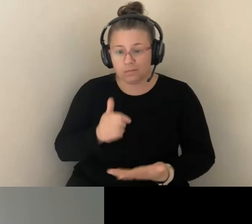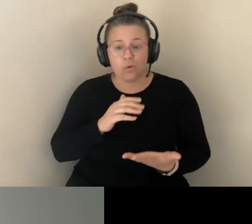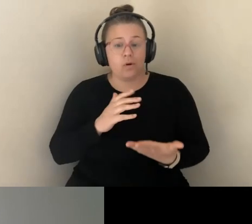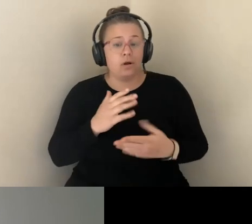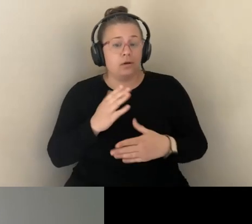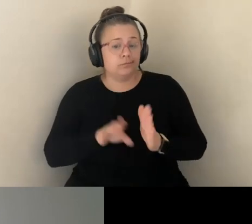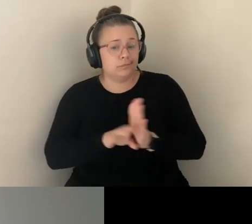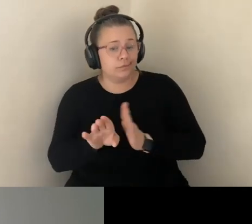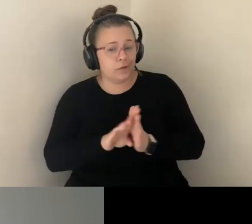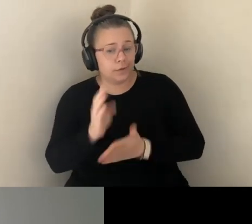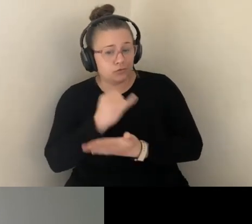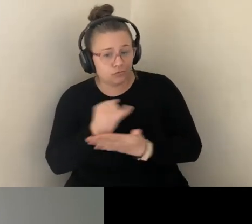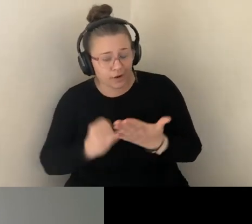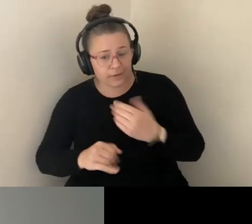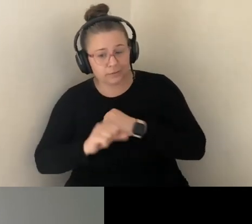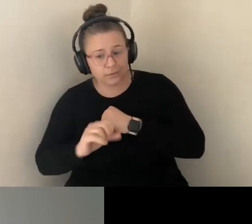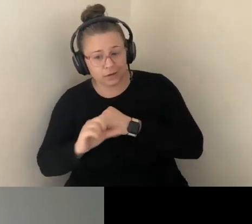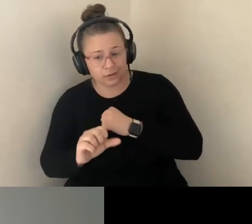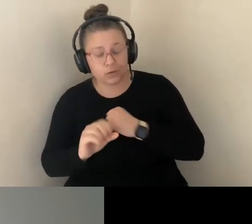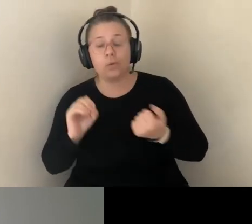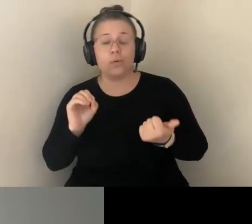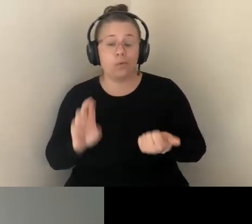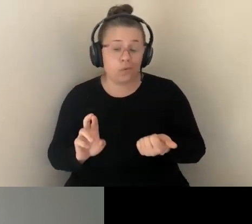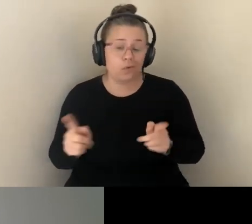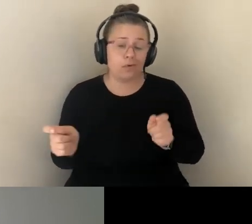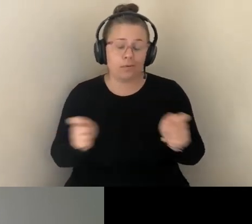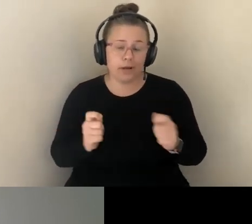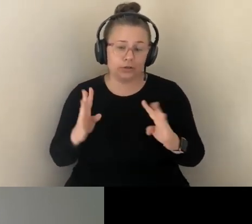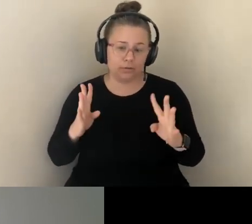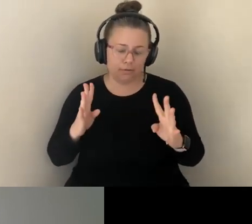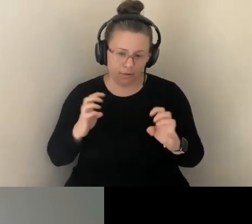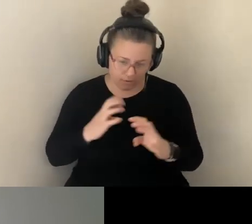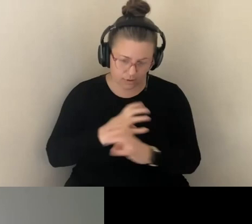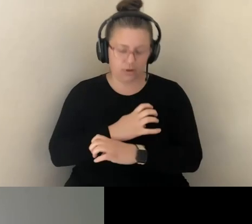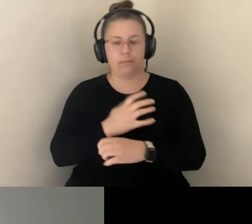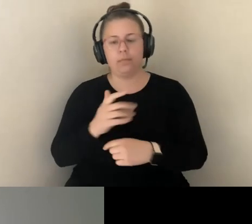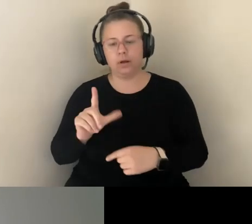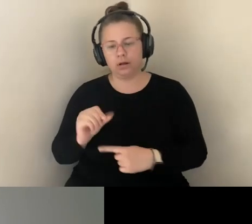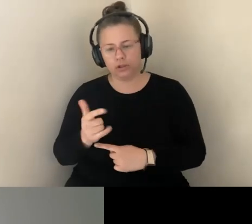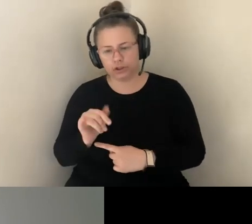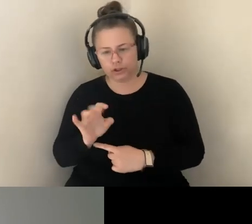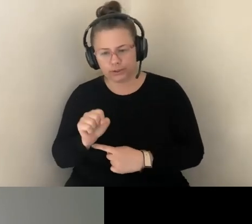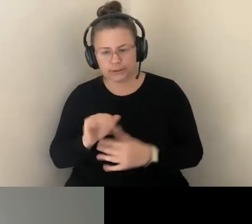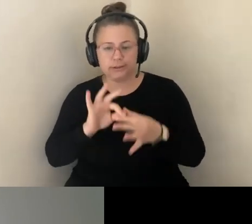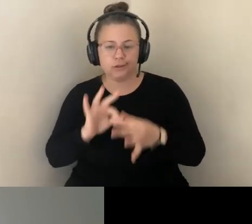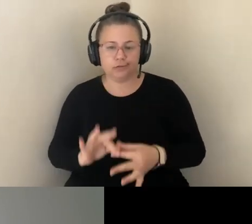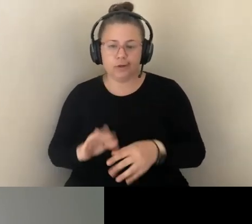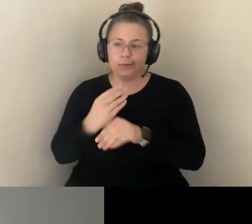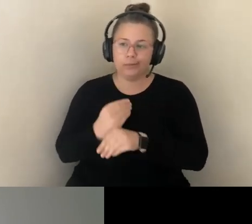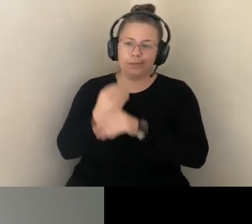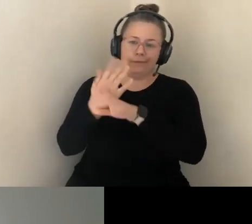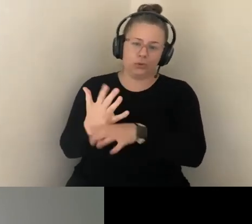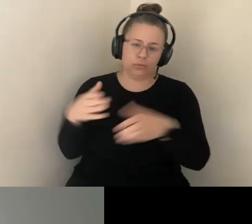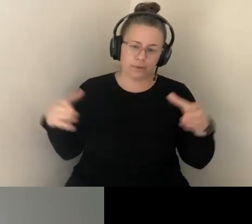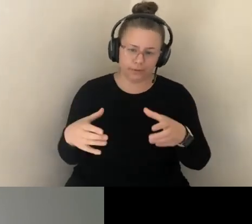LOGISTICS THAT ARE THE OMNIPRESENT FEATURES OF EVENTS IN THE ZOOM ERA. I WOULD ALSO LIKE TO ACKNOWLEDGE